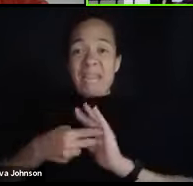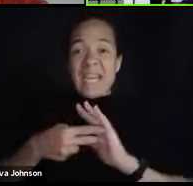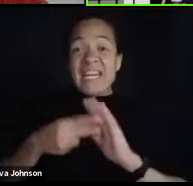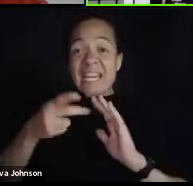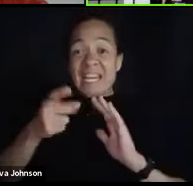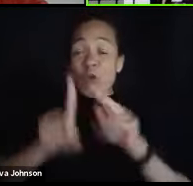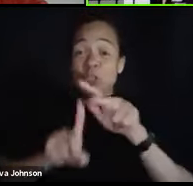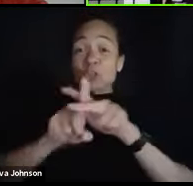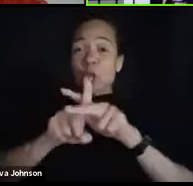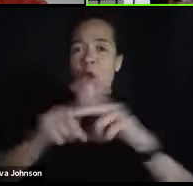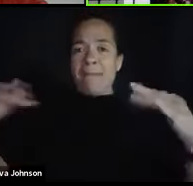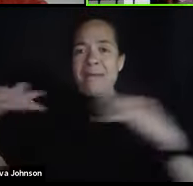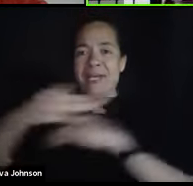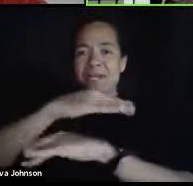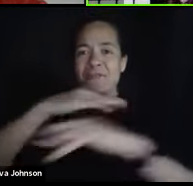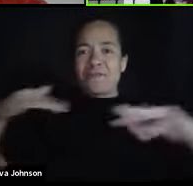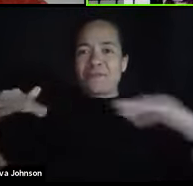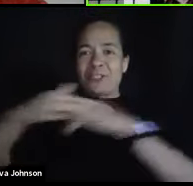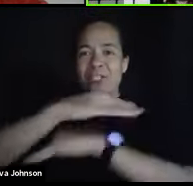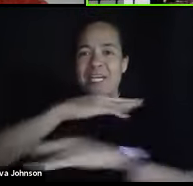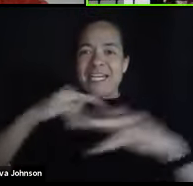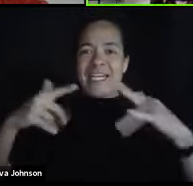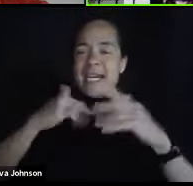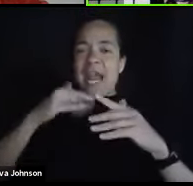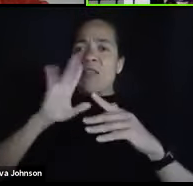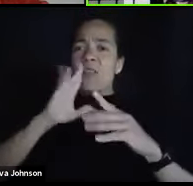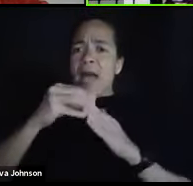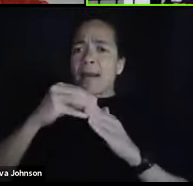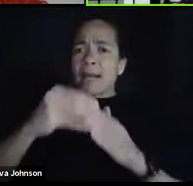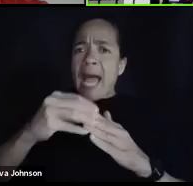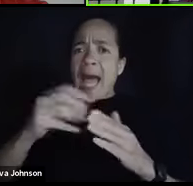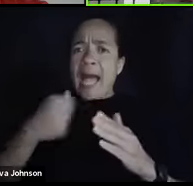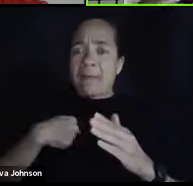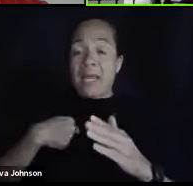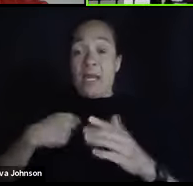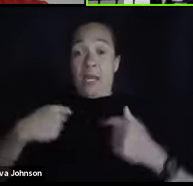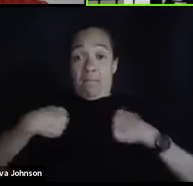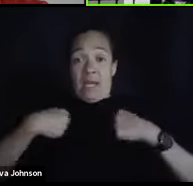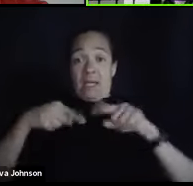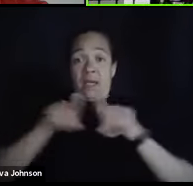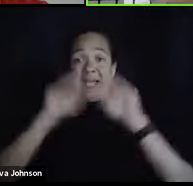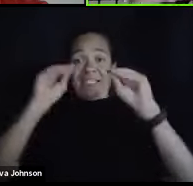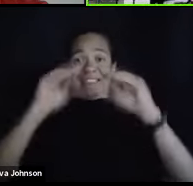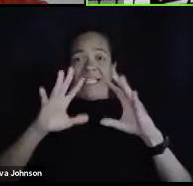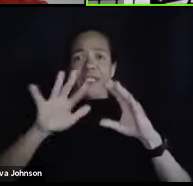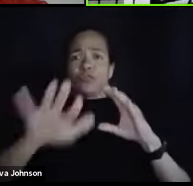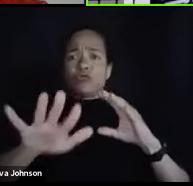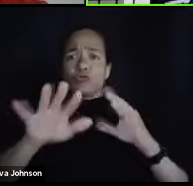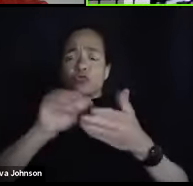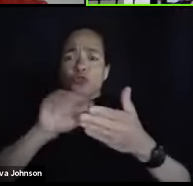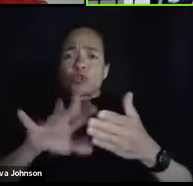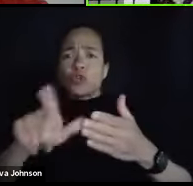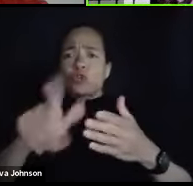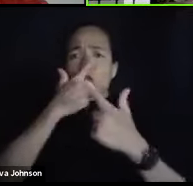energy. As an instructor, I feed off the energy that the students bring, and your excitement, or your interest. You feed